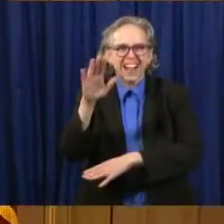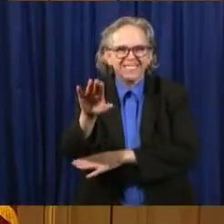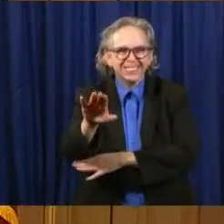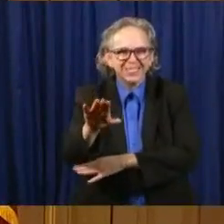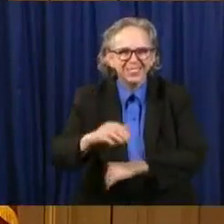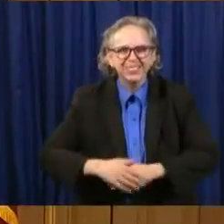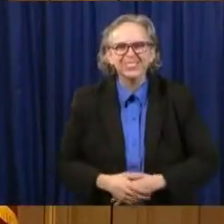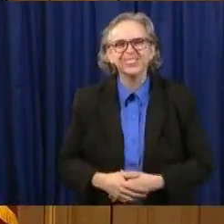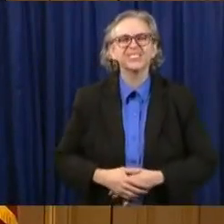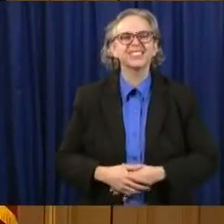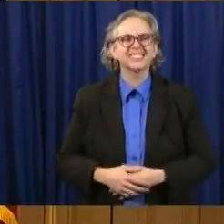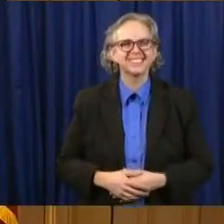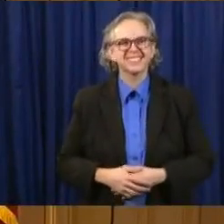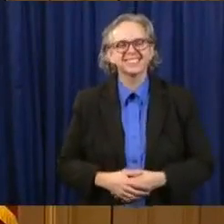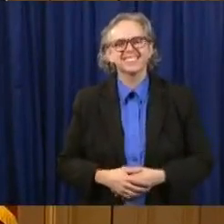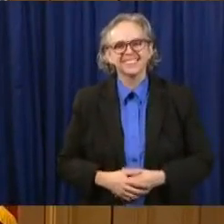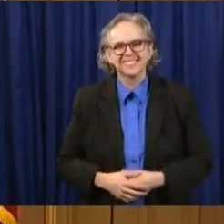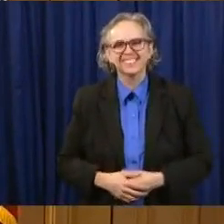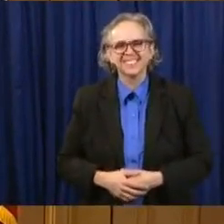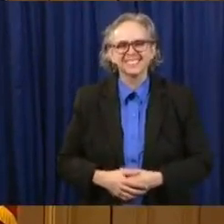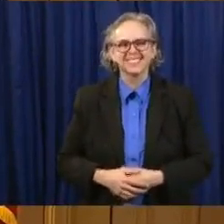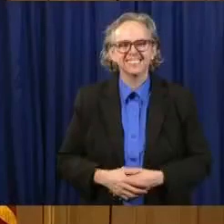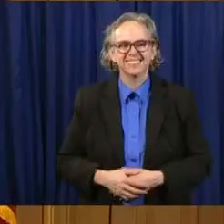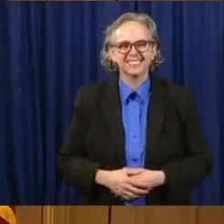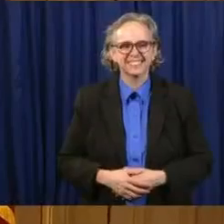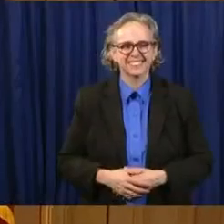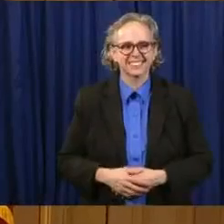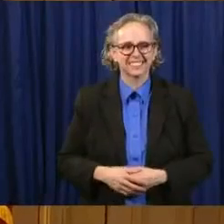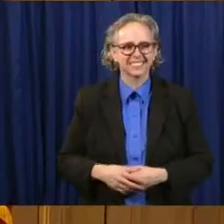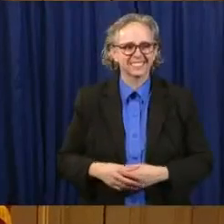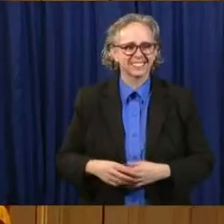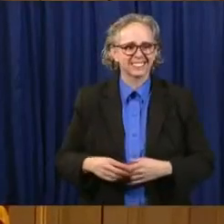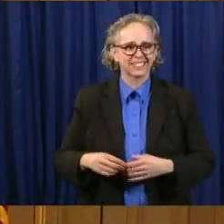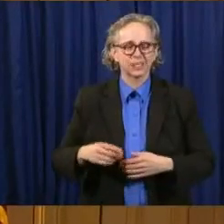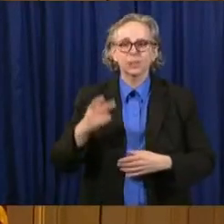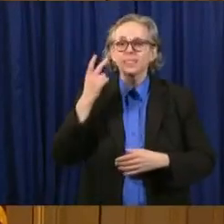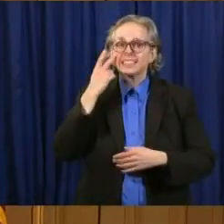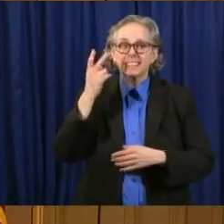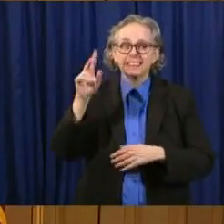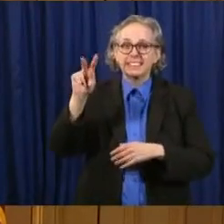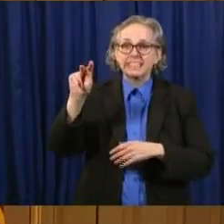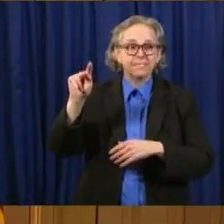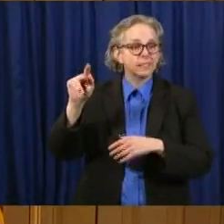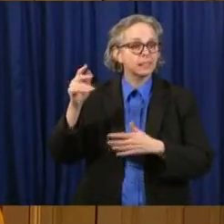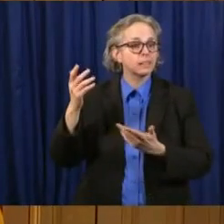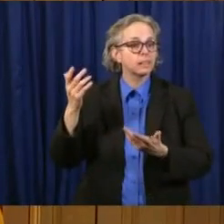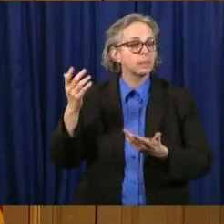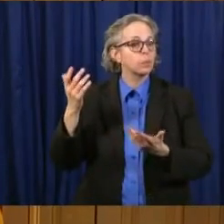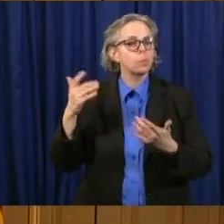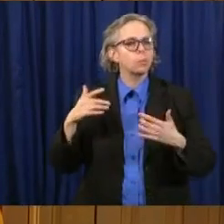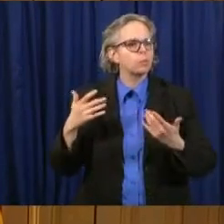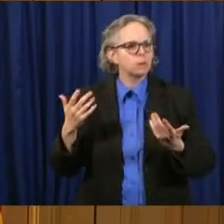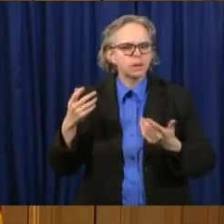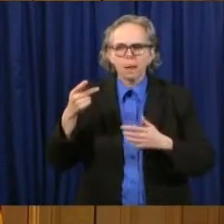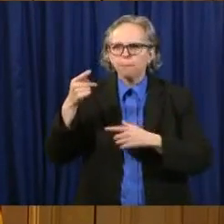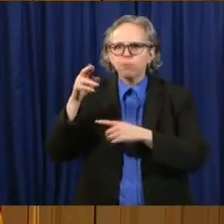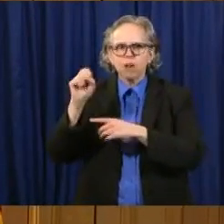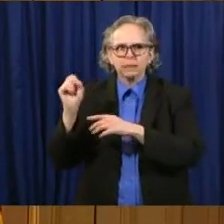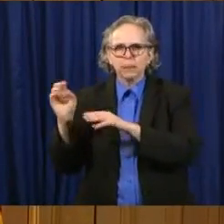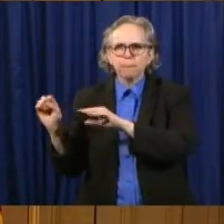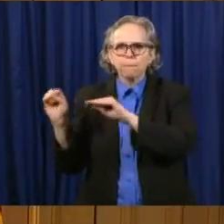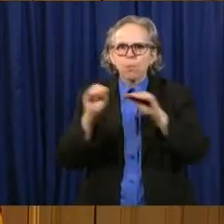I see by the TV screen that the press corps has moved into another location. How y'all doing?